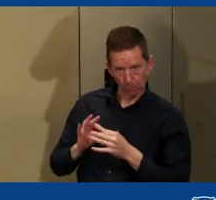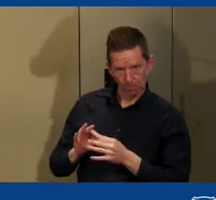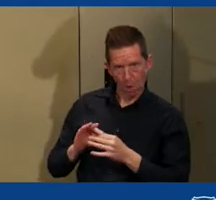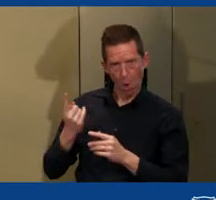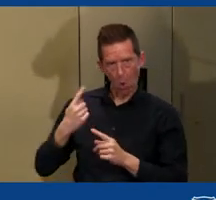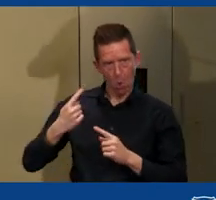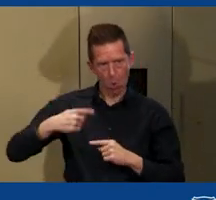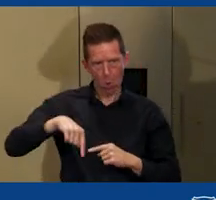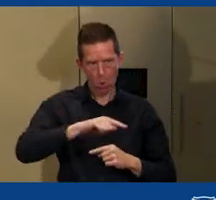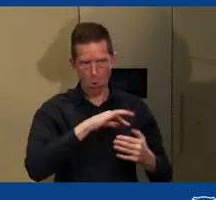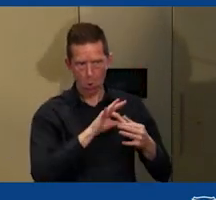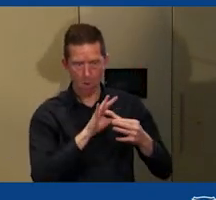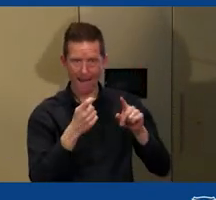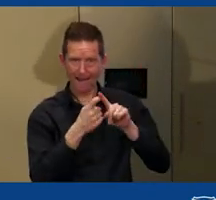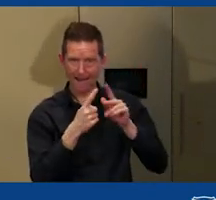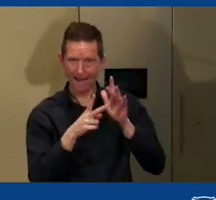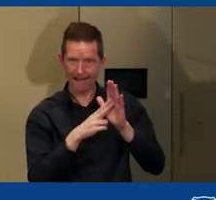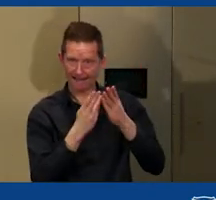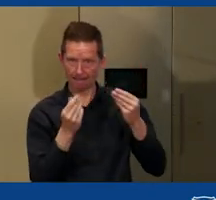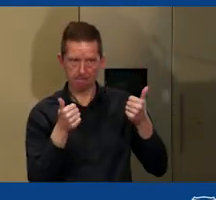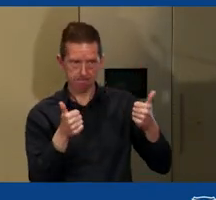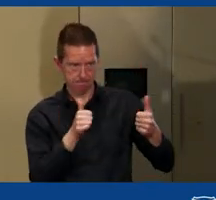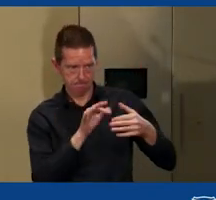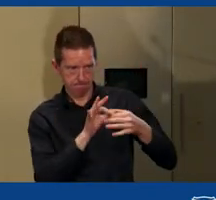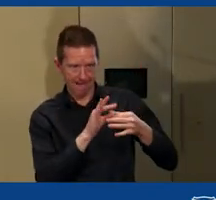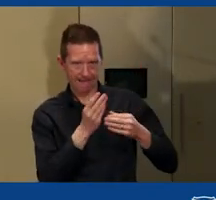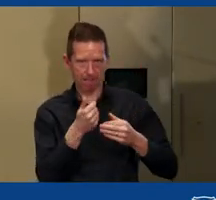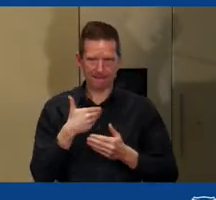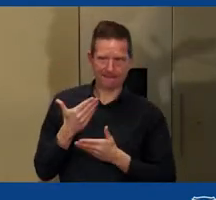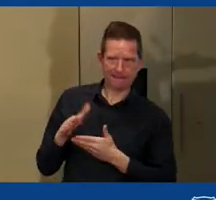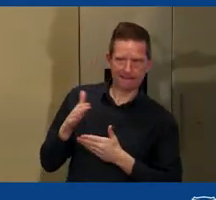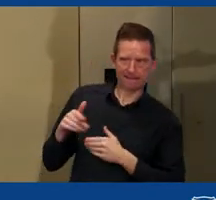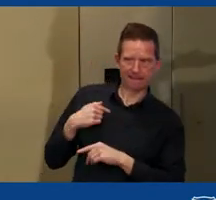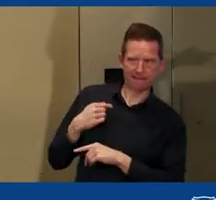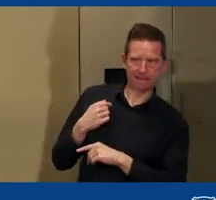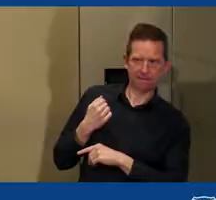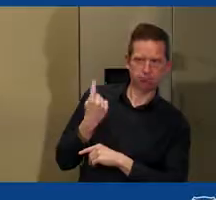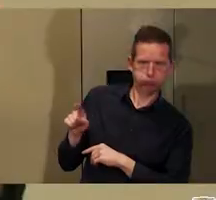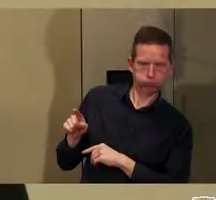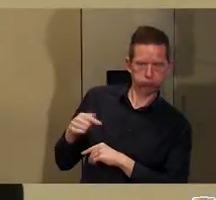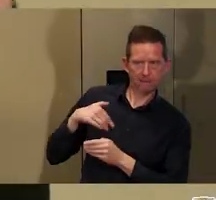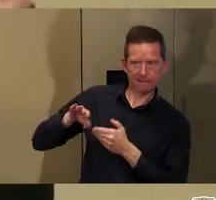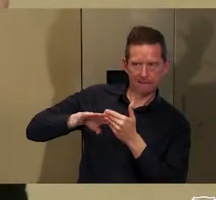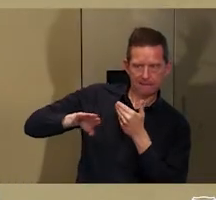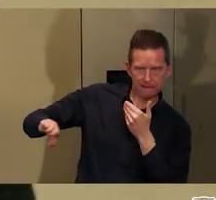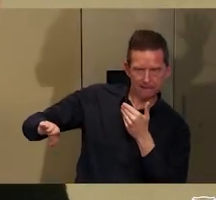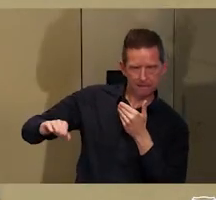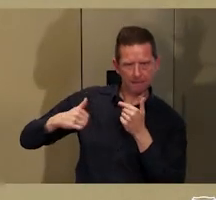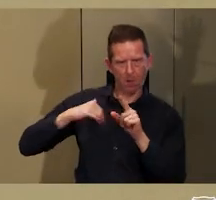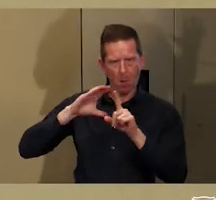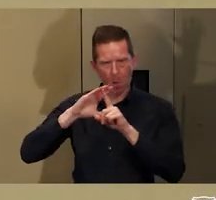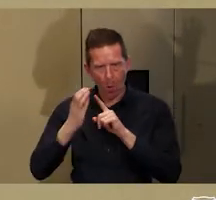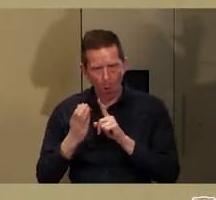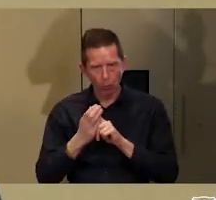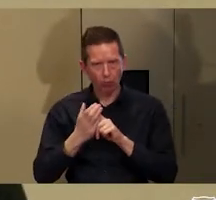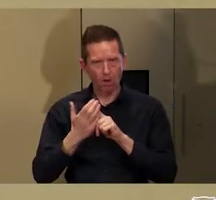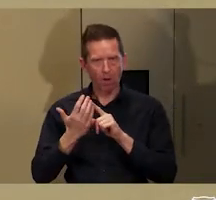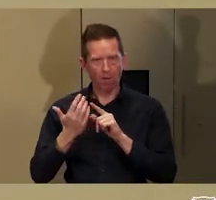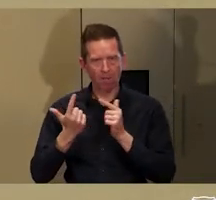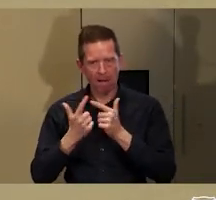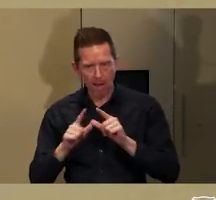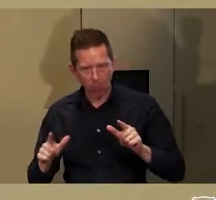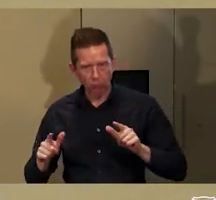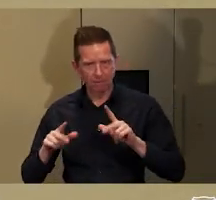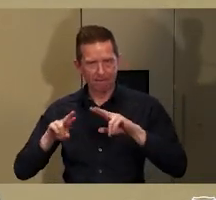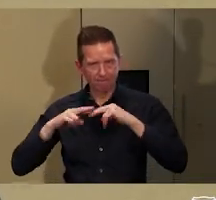are in a taboo or avoidance relationship with, what's the appropriate behaviour towards those kin. All of that cultural knowledge is